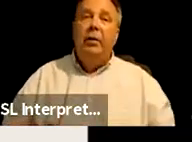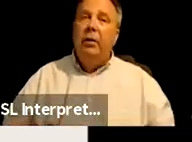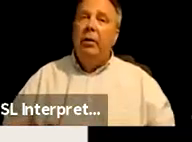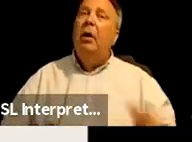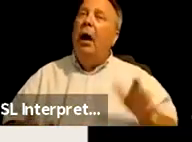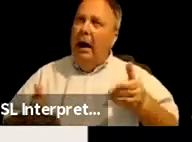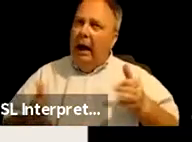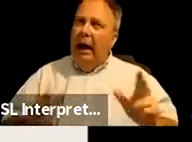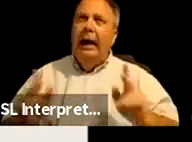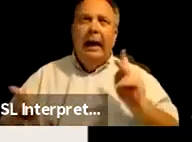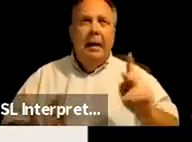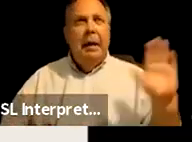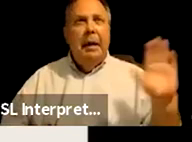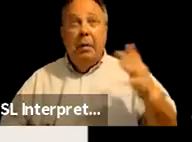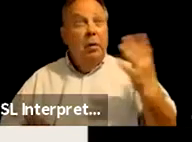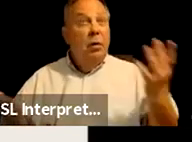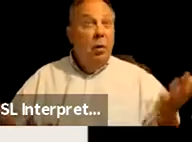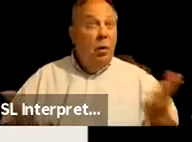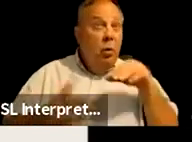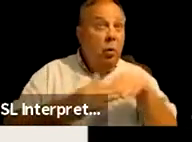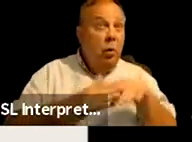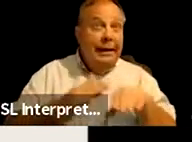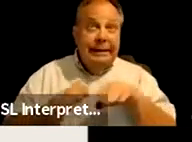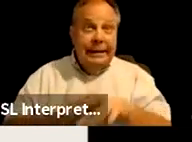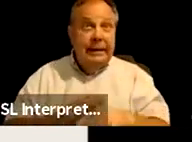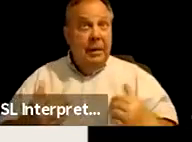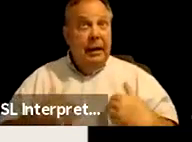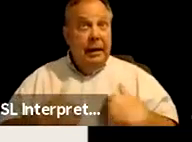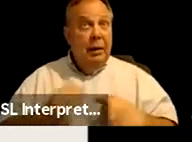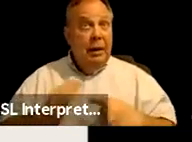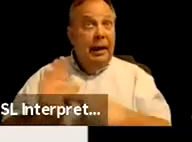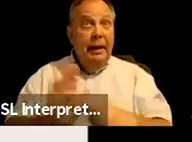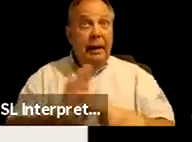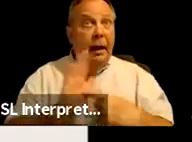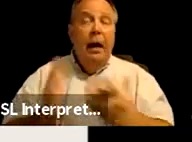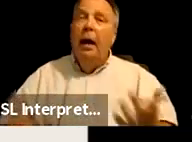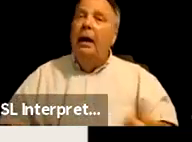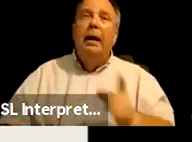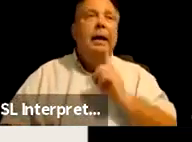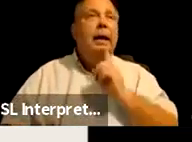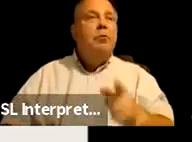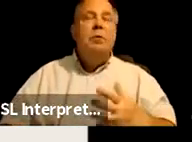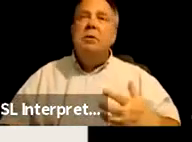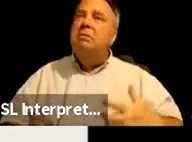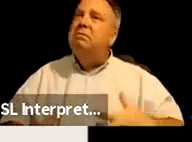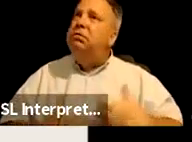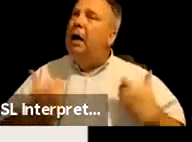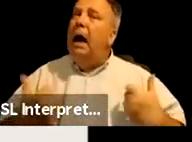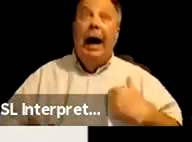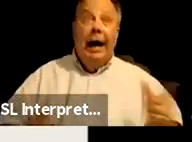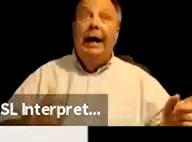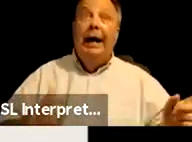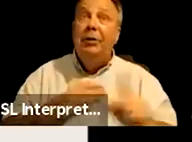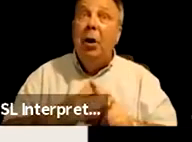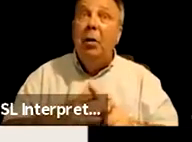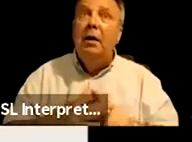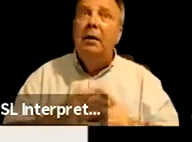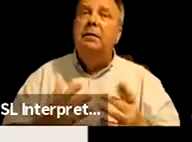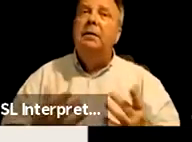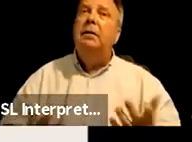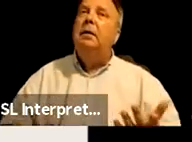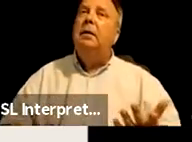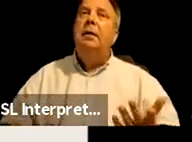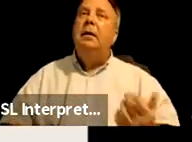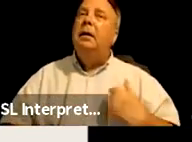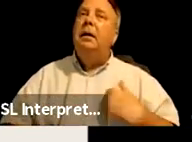let people know what accessibility is like, you know, it really enrages me when I show up to something and then find